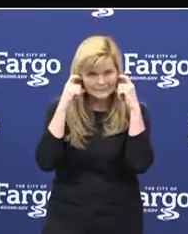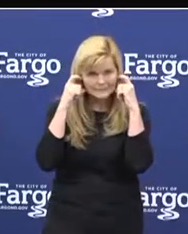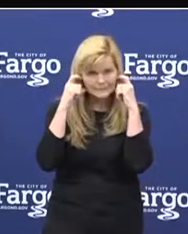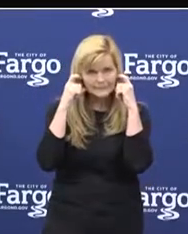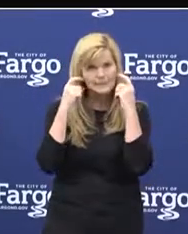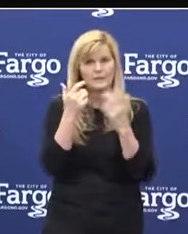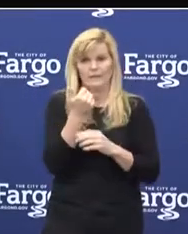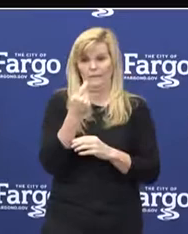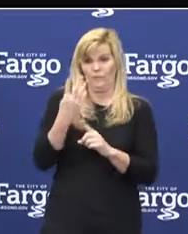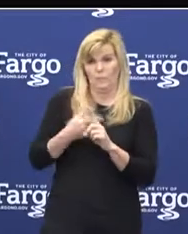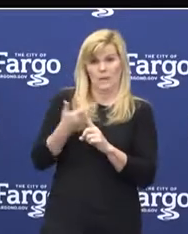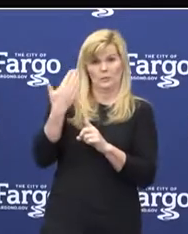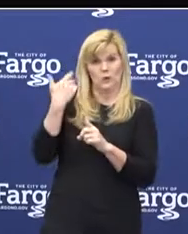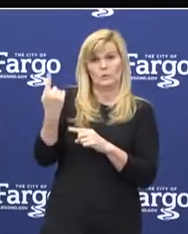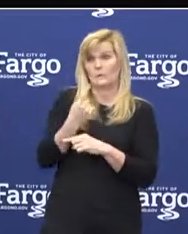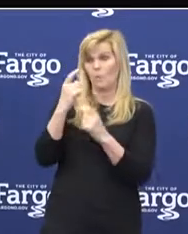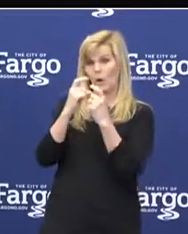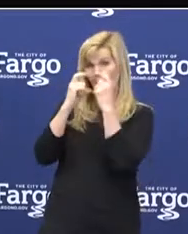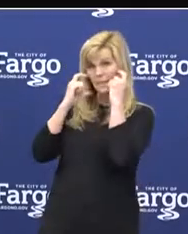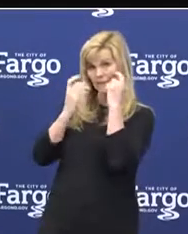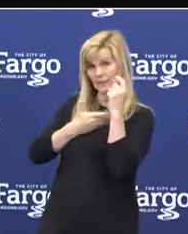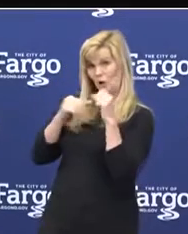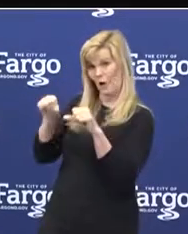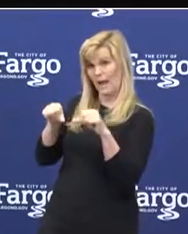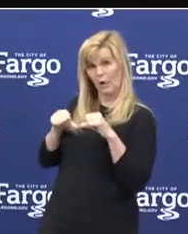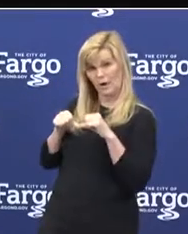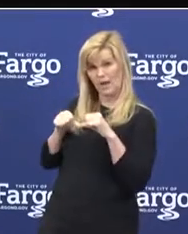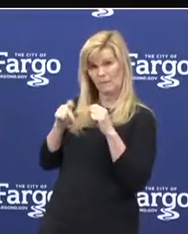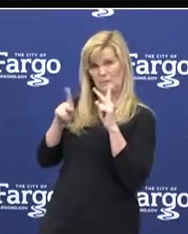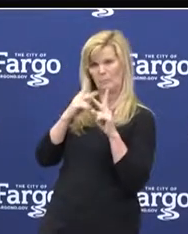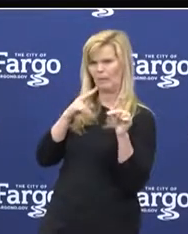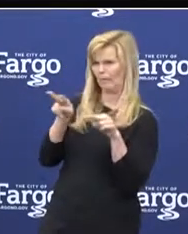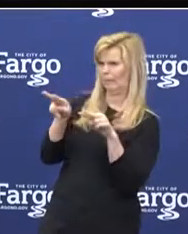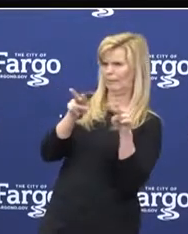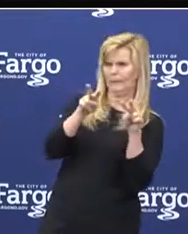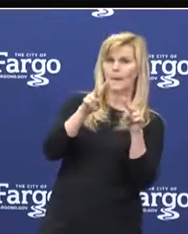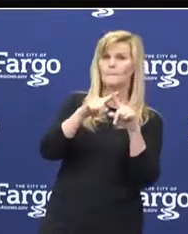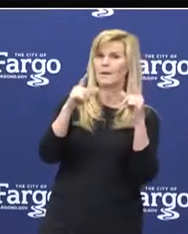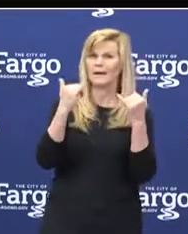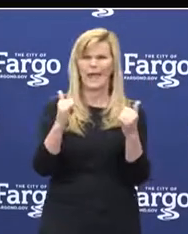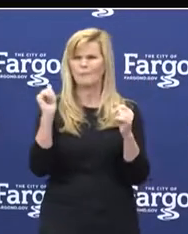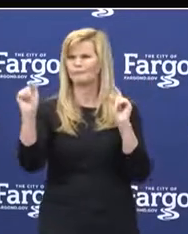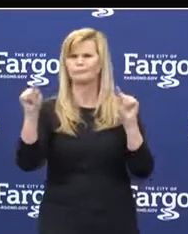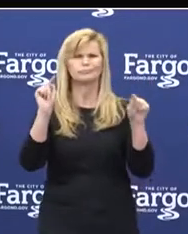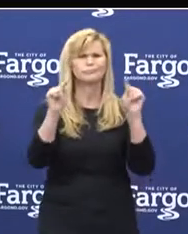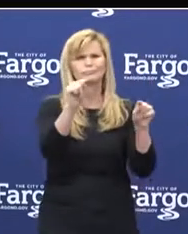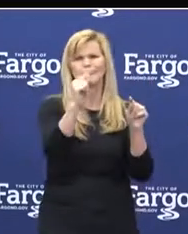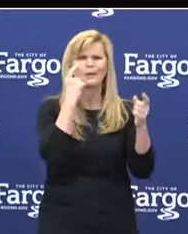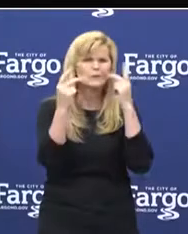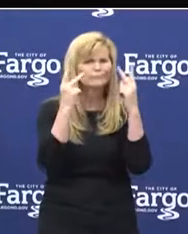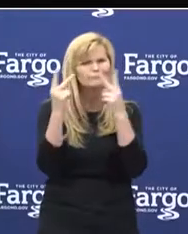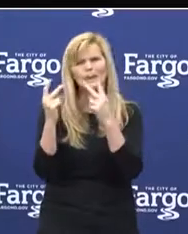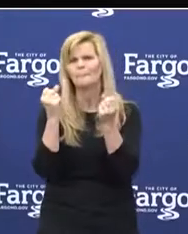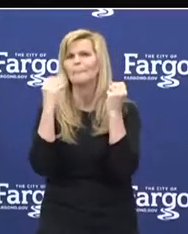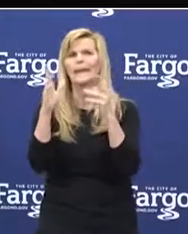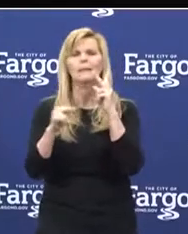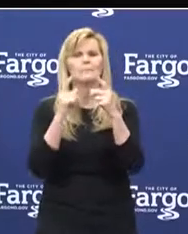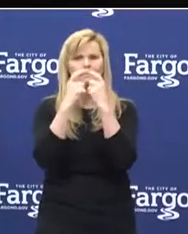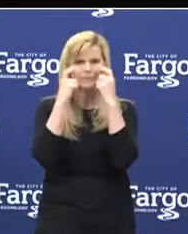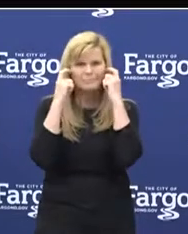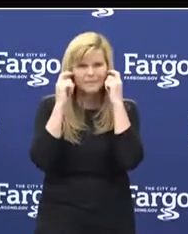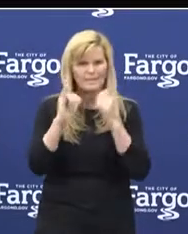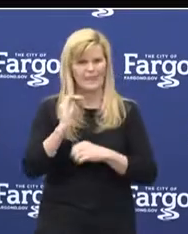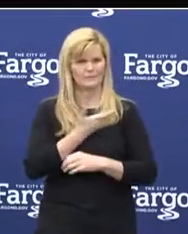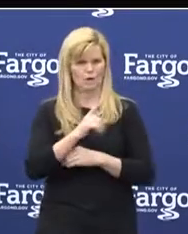Just a few months ago, someone wearing a mask in our area may have drawn attention, but now a face mask is a symbol of the current era we are living in.